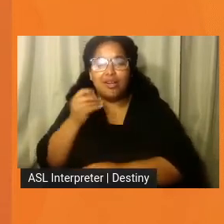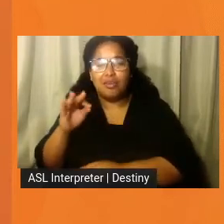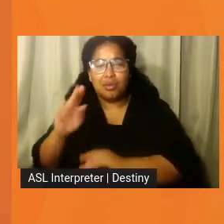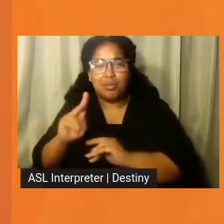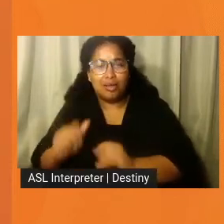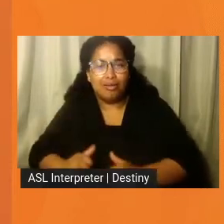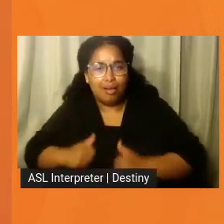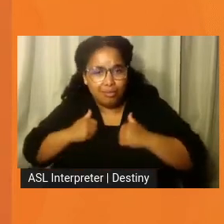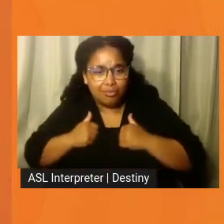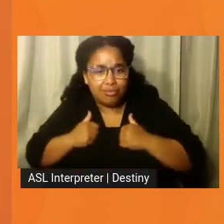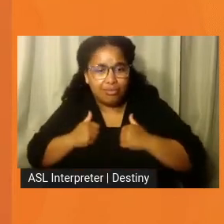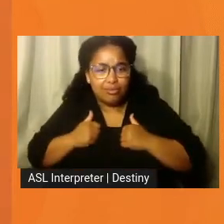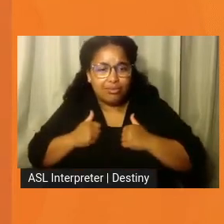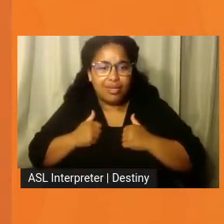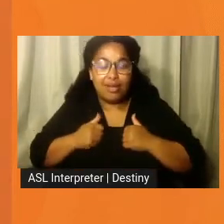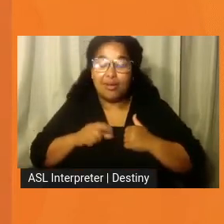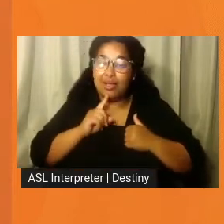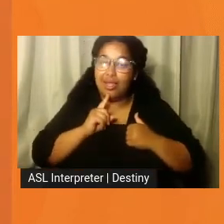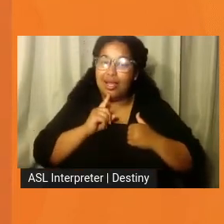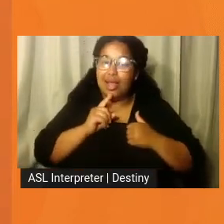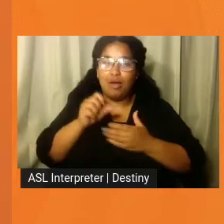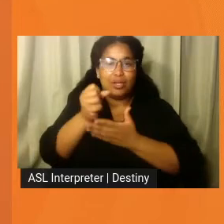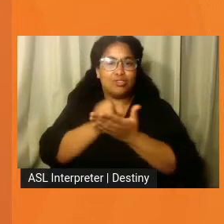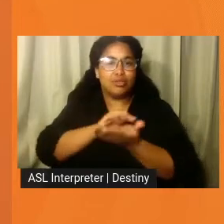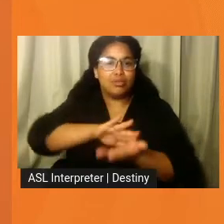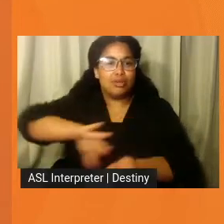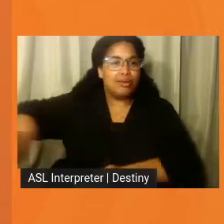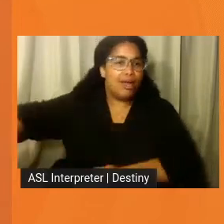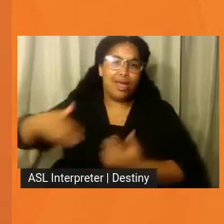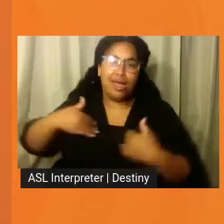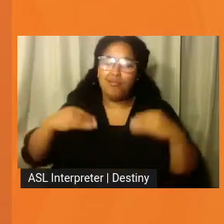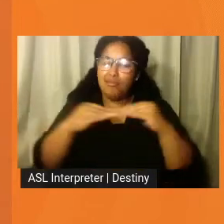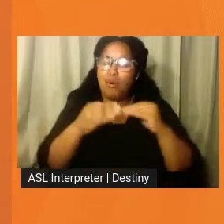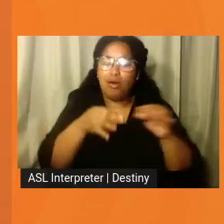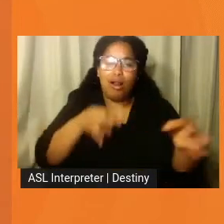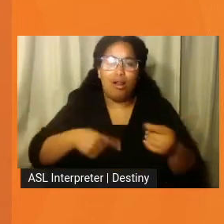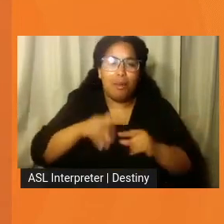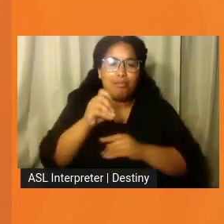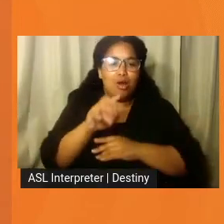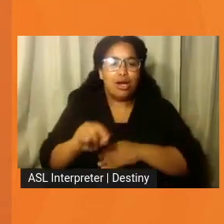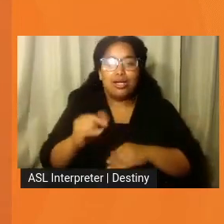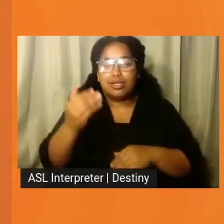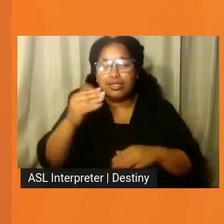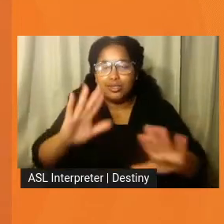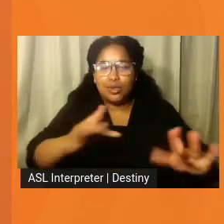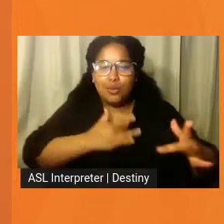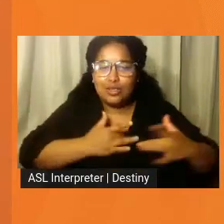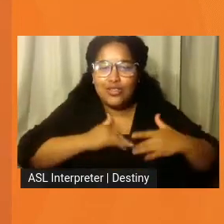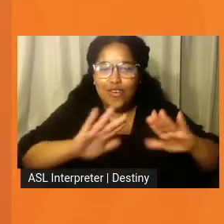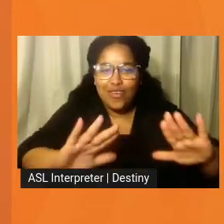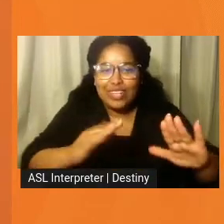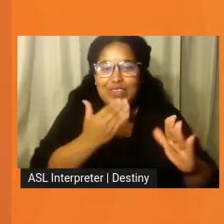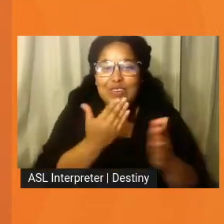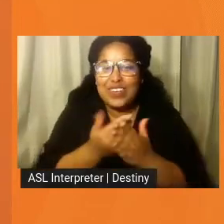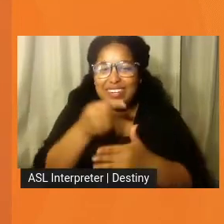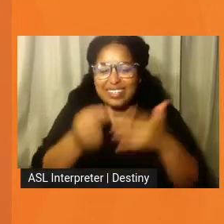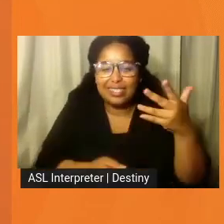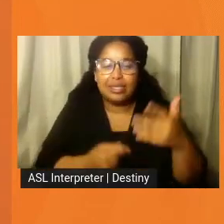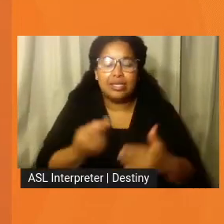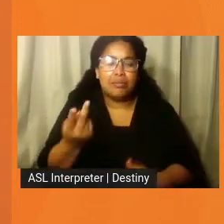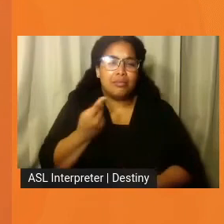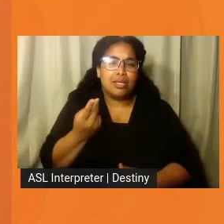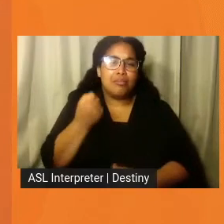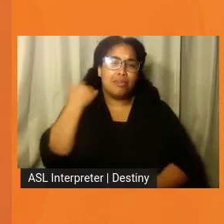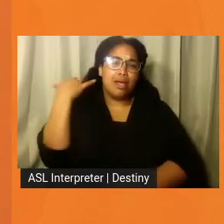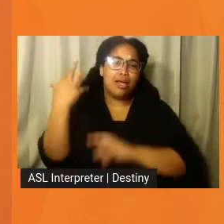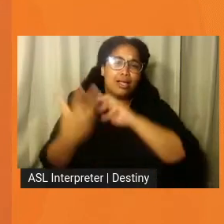I've got some more to say about Marty, my good friend Marty. Don't worry, Marty. Don't worry, it's all good though. Marty and I go back many, many